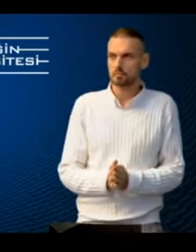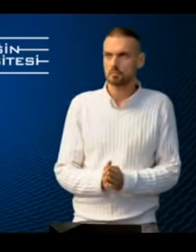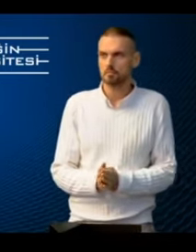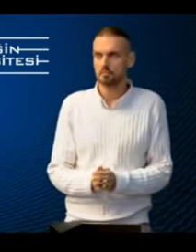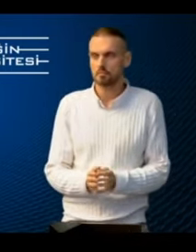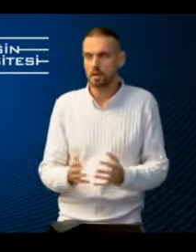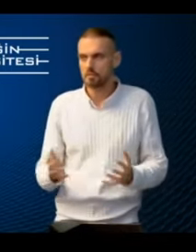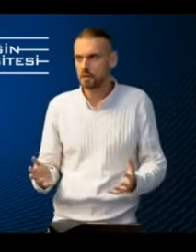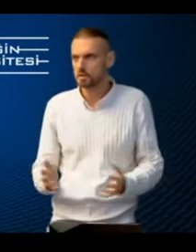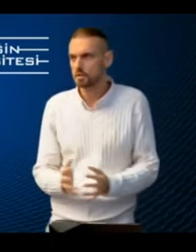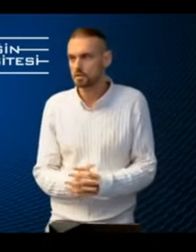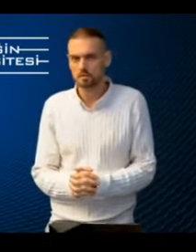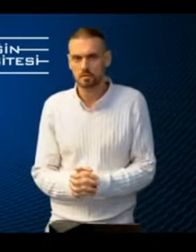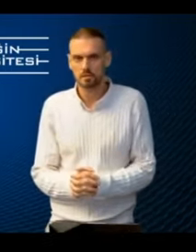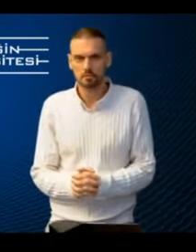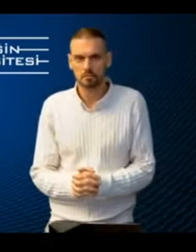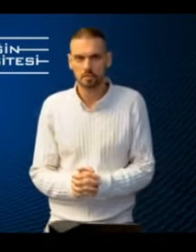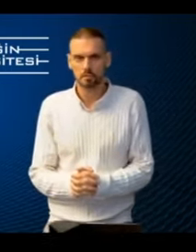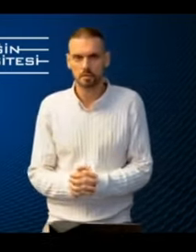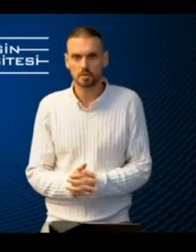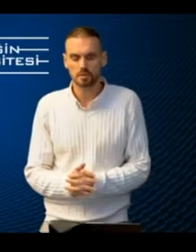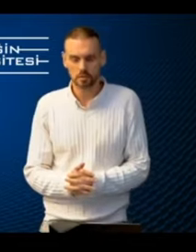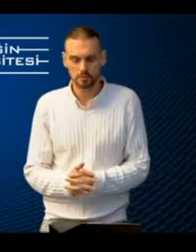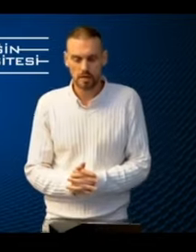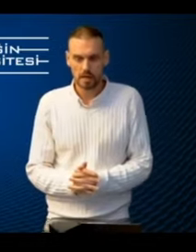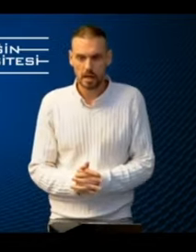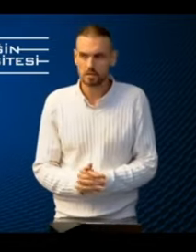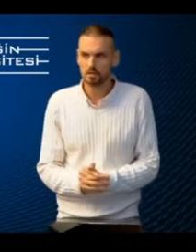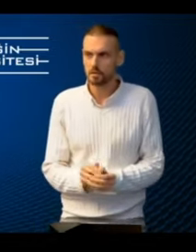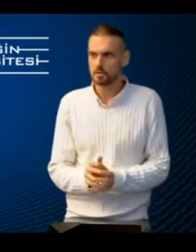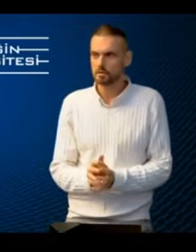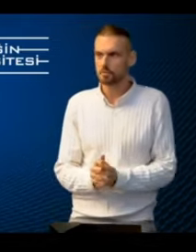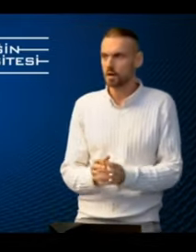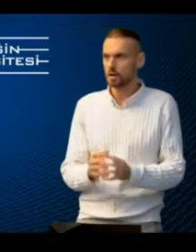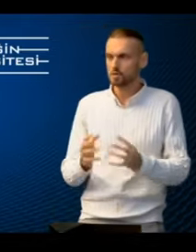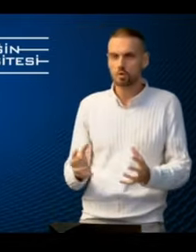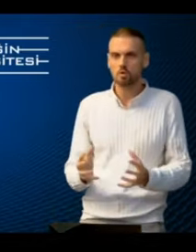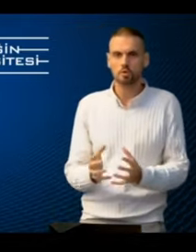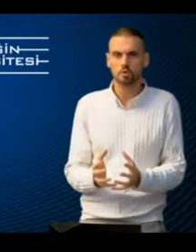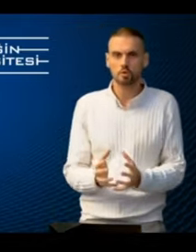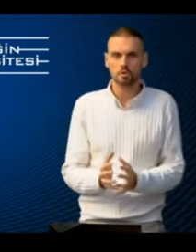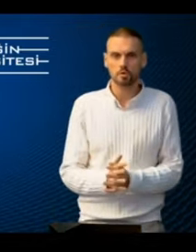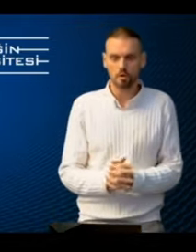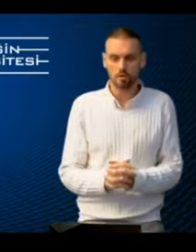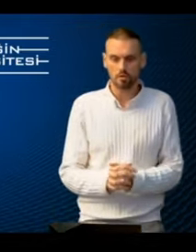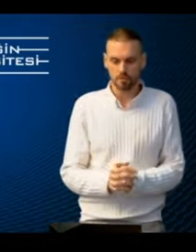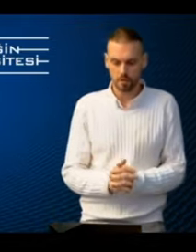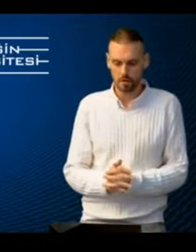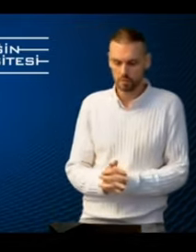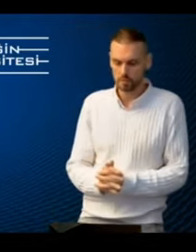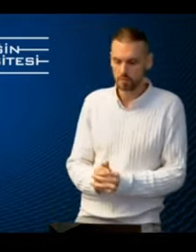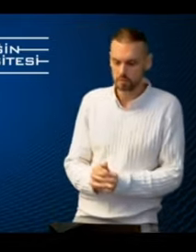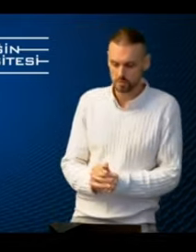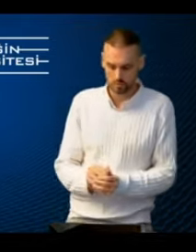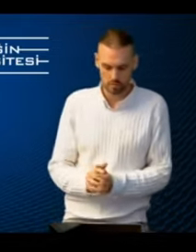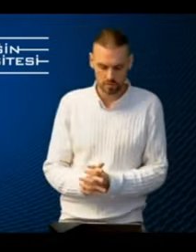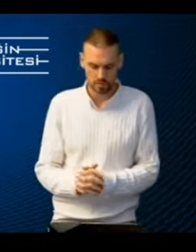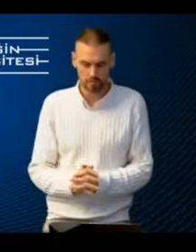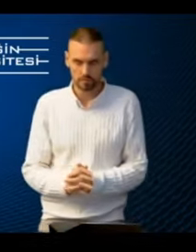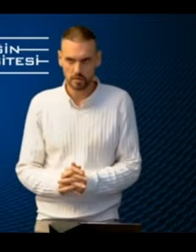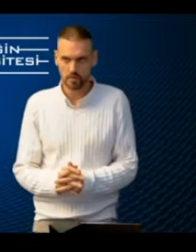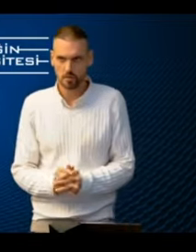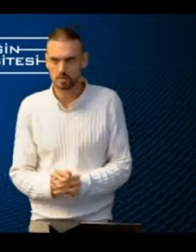aviation industry, in particular, has a very strong shortage of human